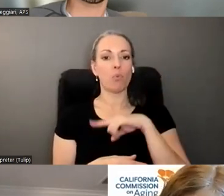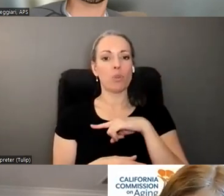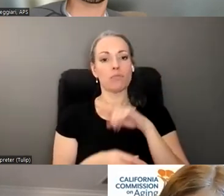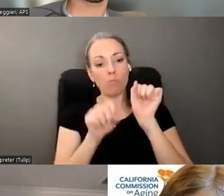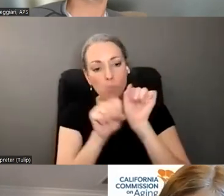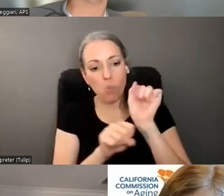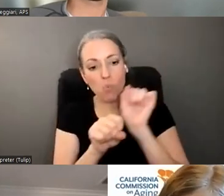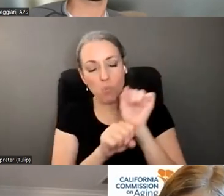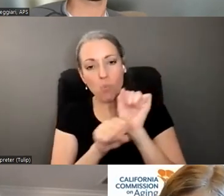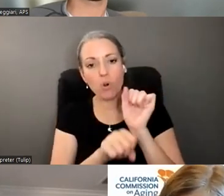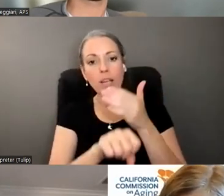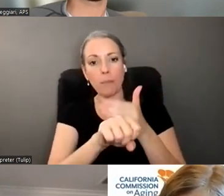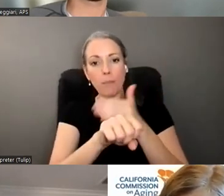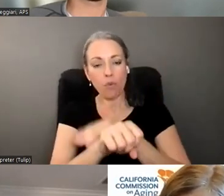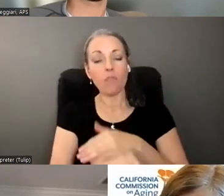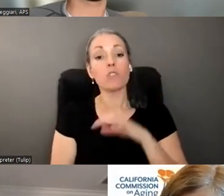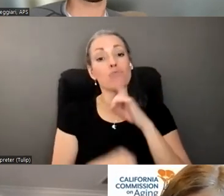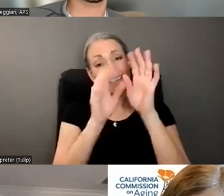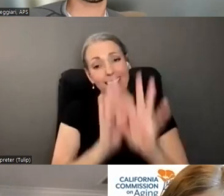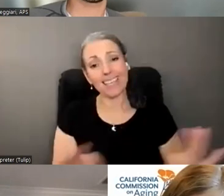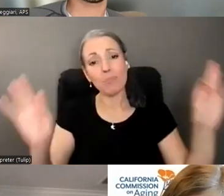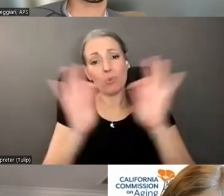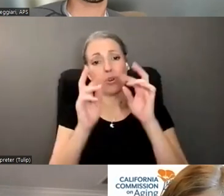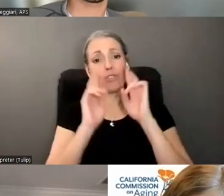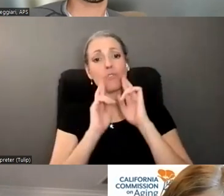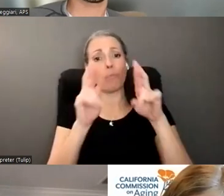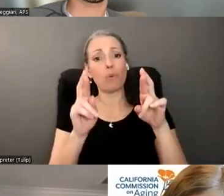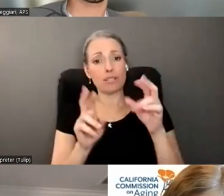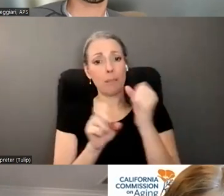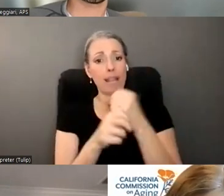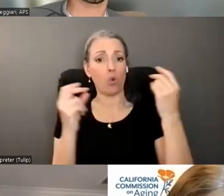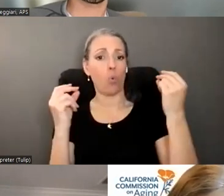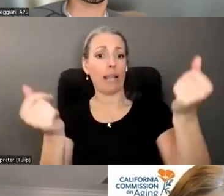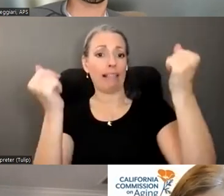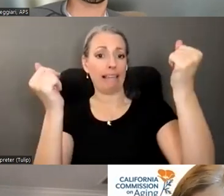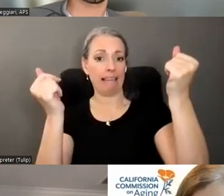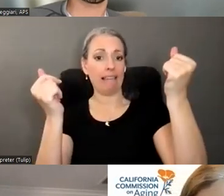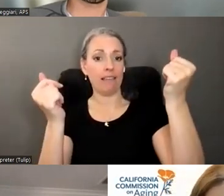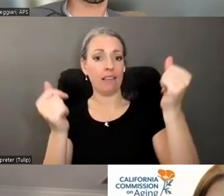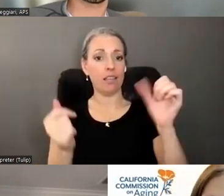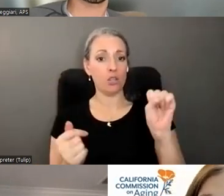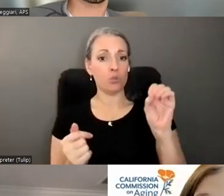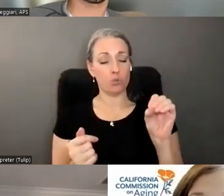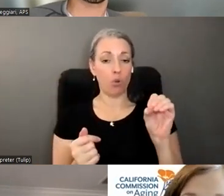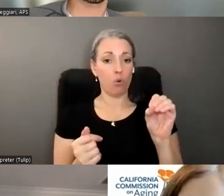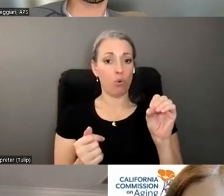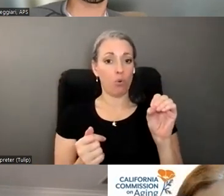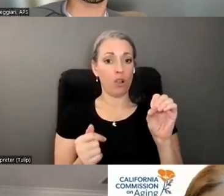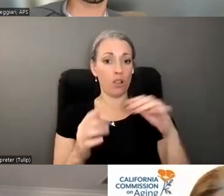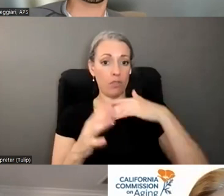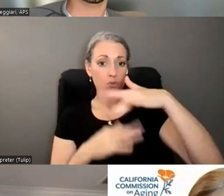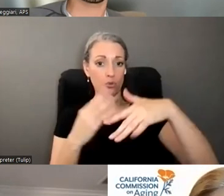on it's essential that those reports are made quickly so that the social